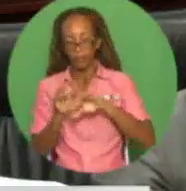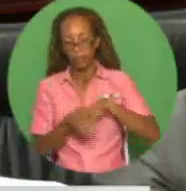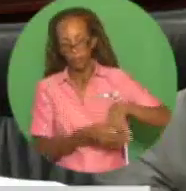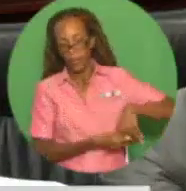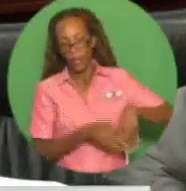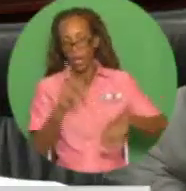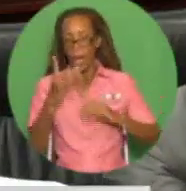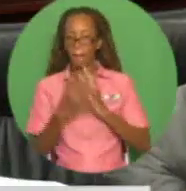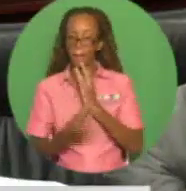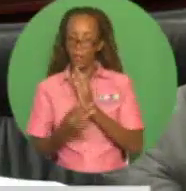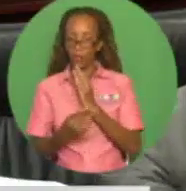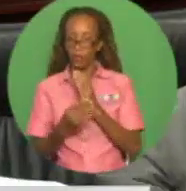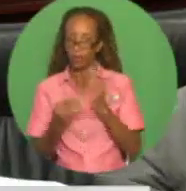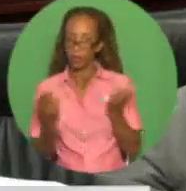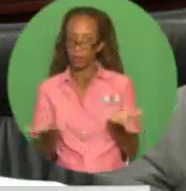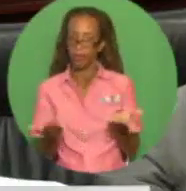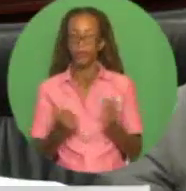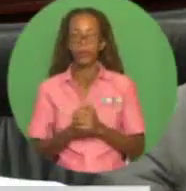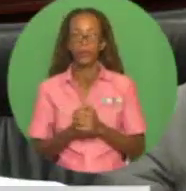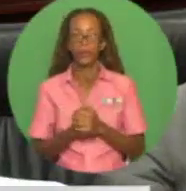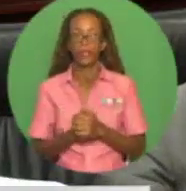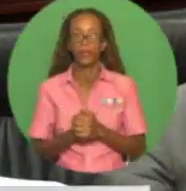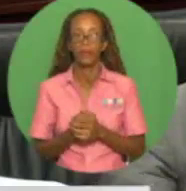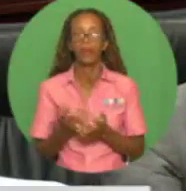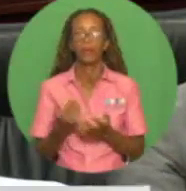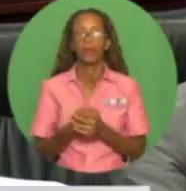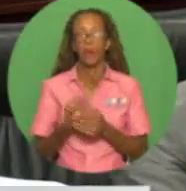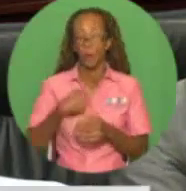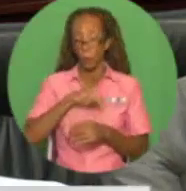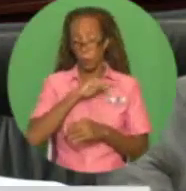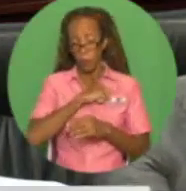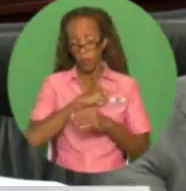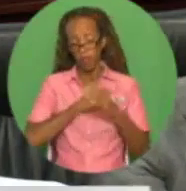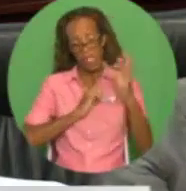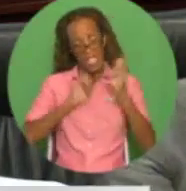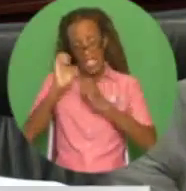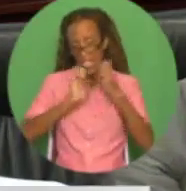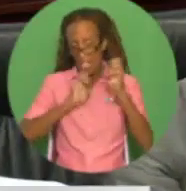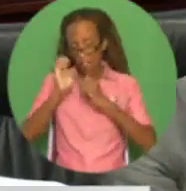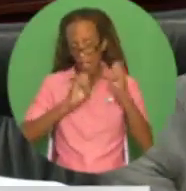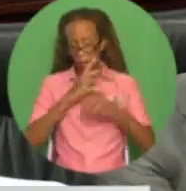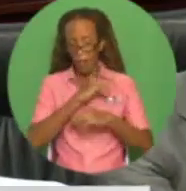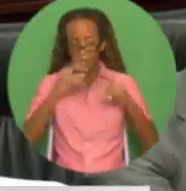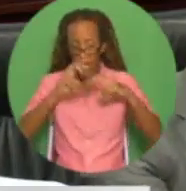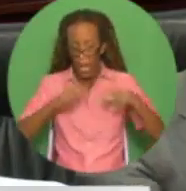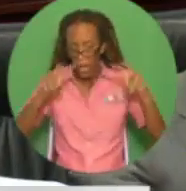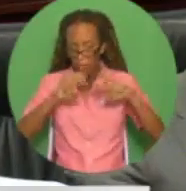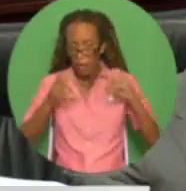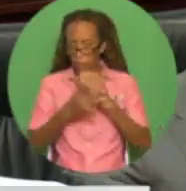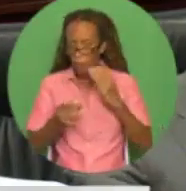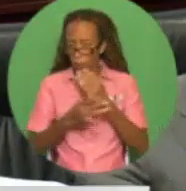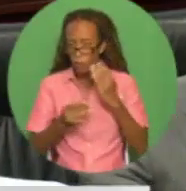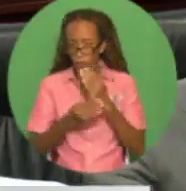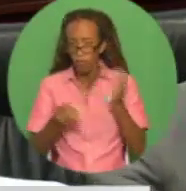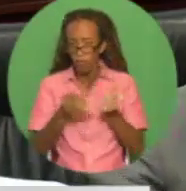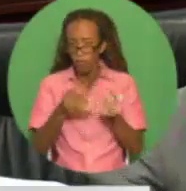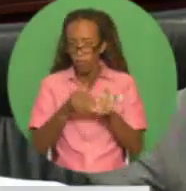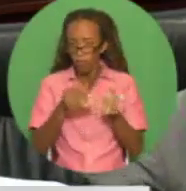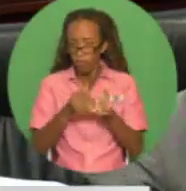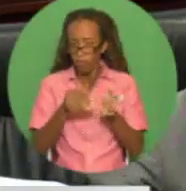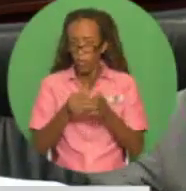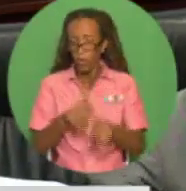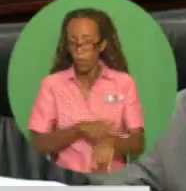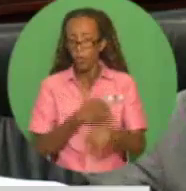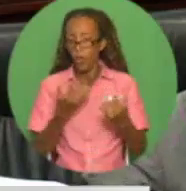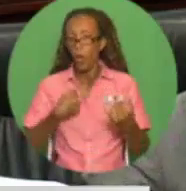Madam Speaker, after a comprehensive assessment and analytical review of its operations, we have decided